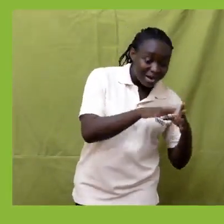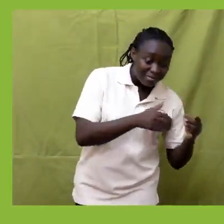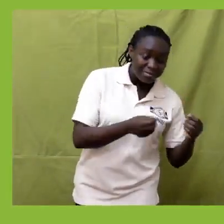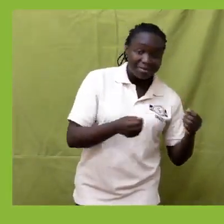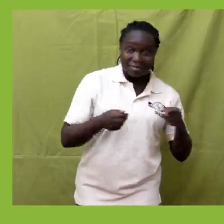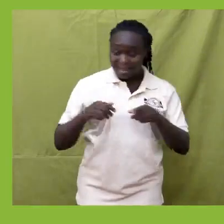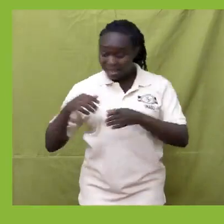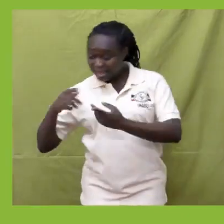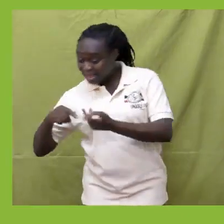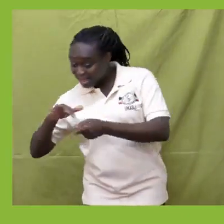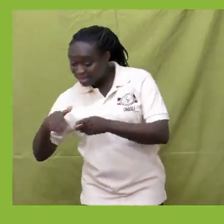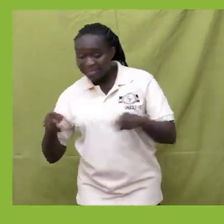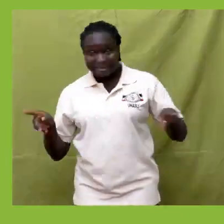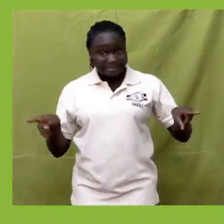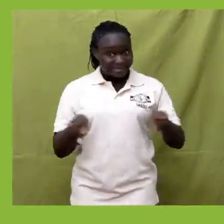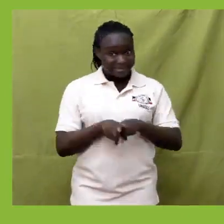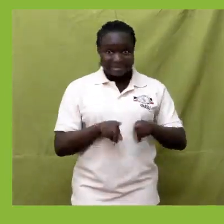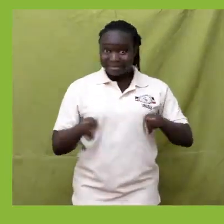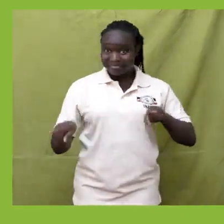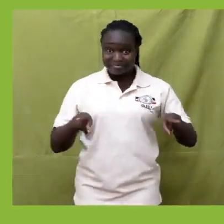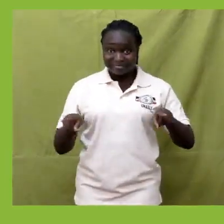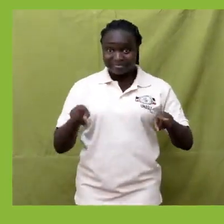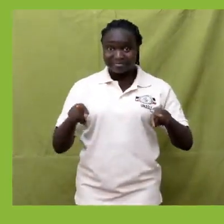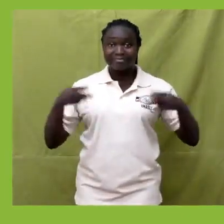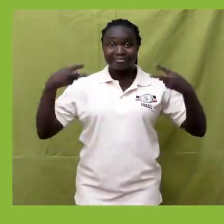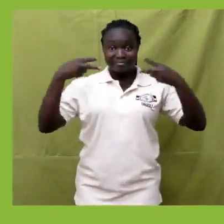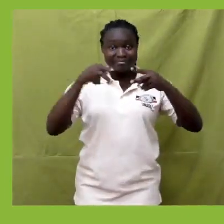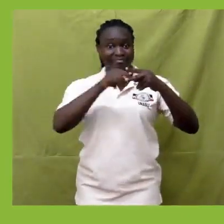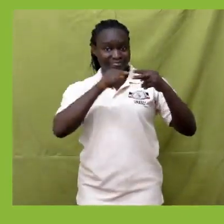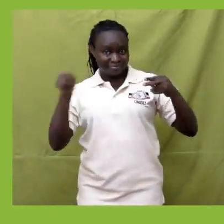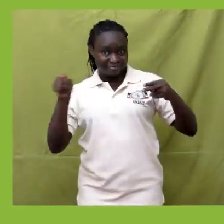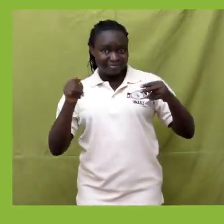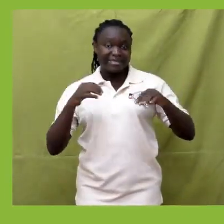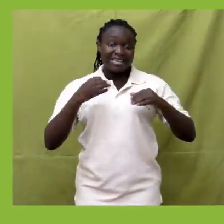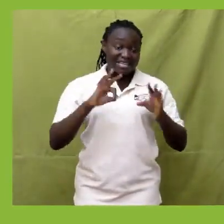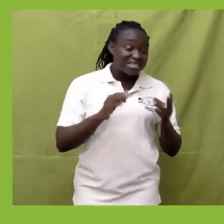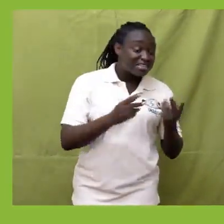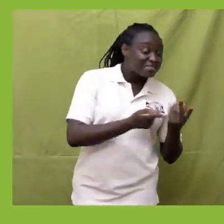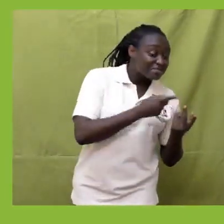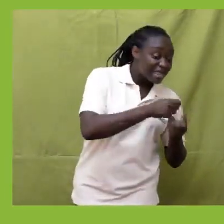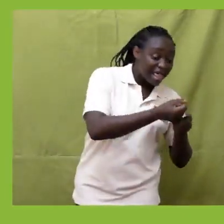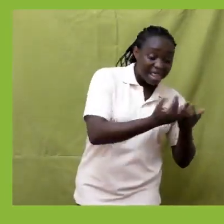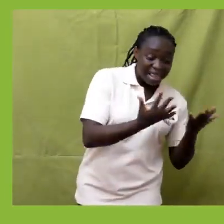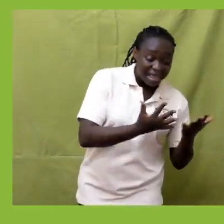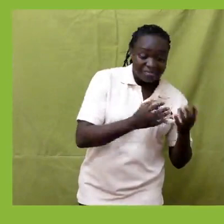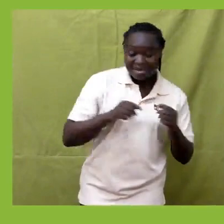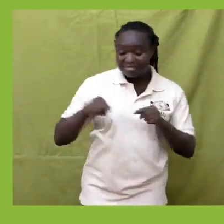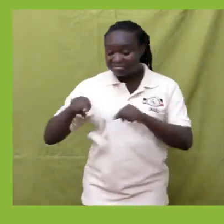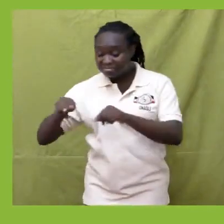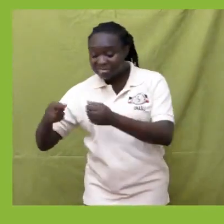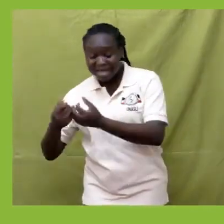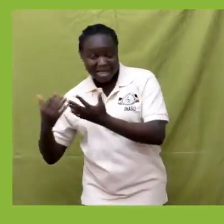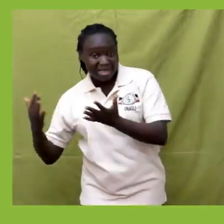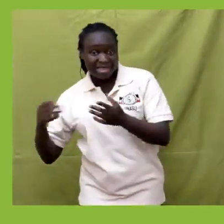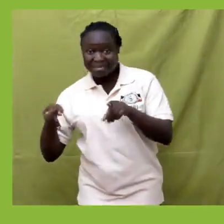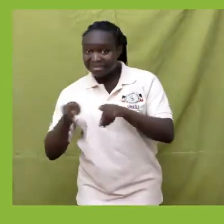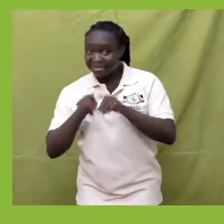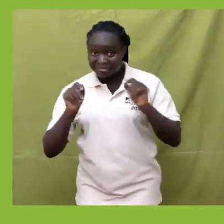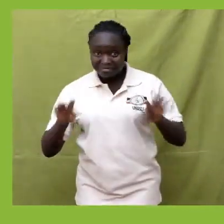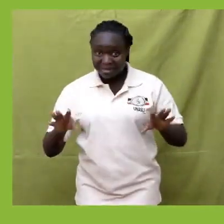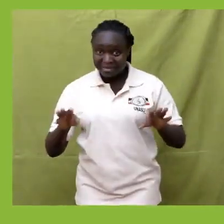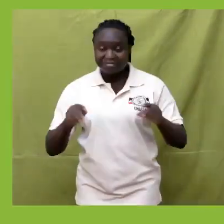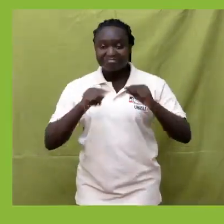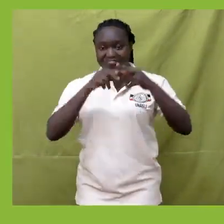members. And non equivalent for sets that do not have the